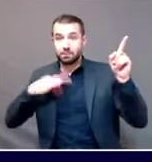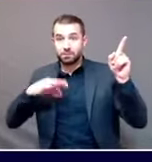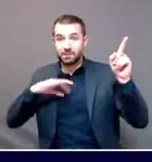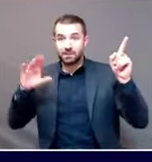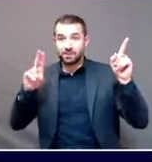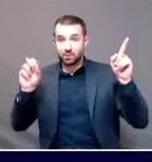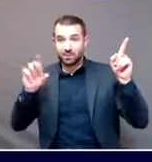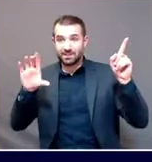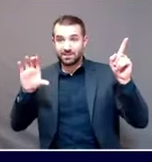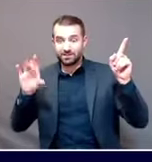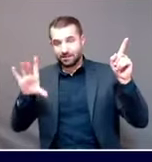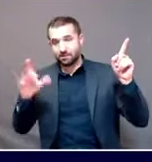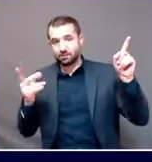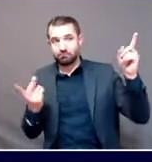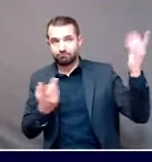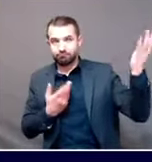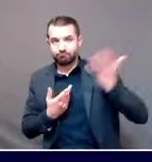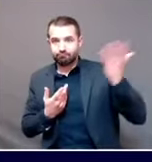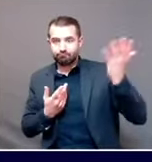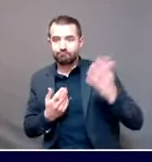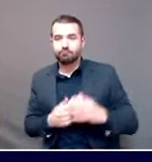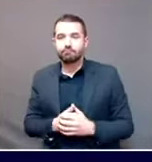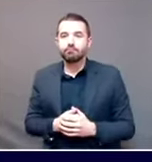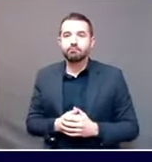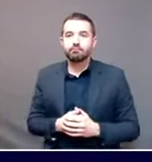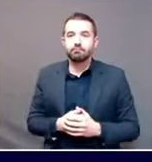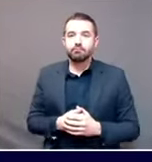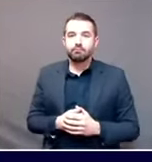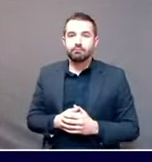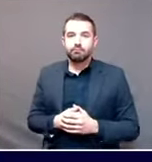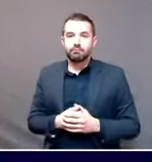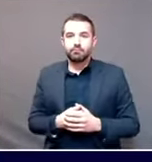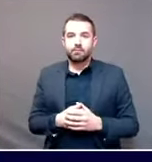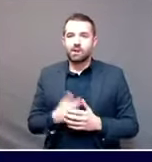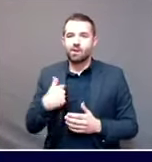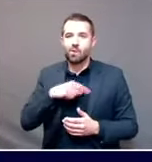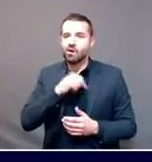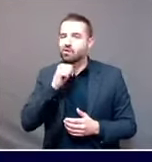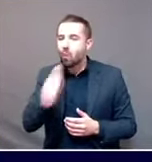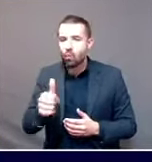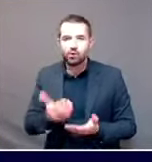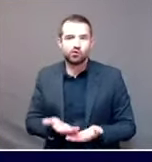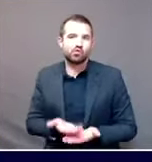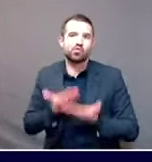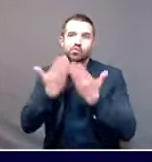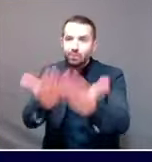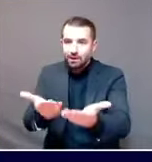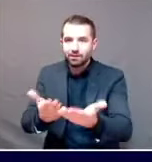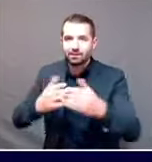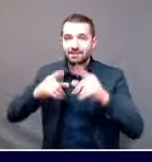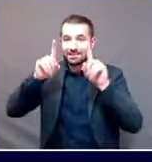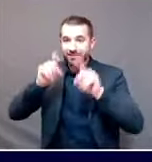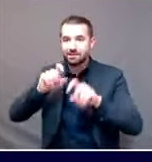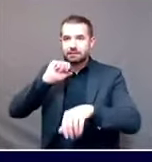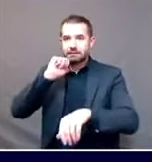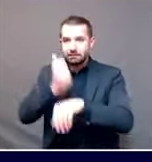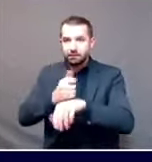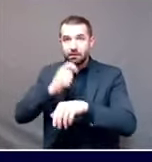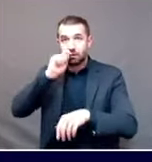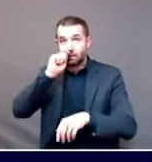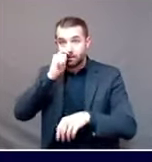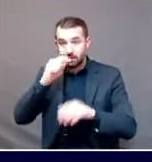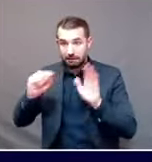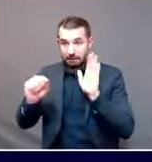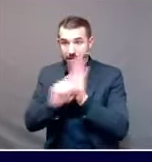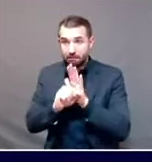we do not recommend a test-based strategy for release from my salvation, one is what you mentioned, which